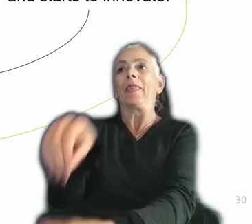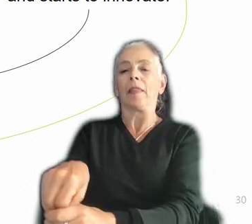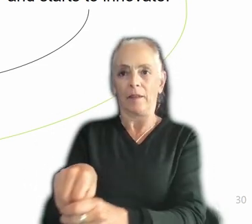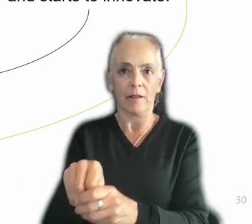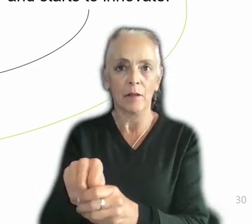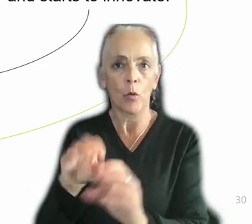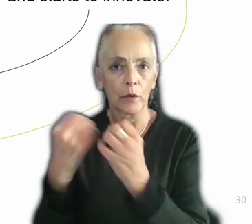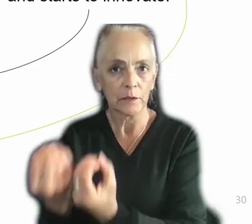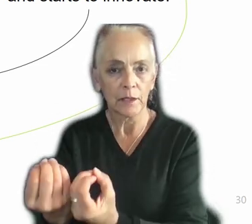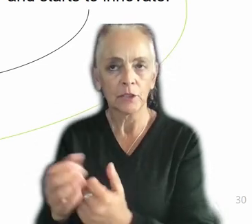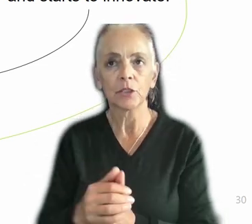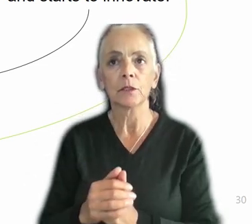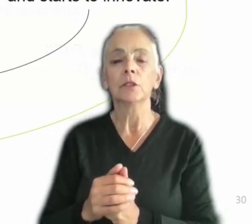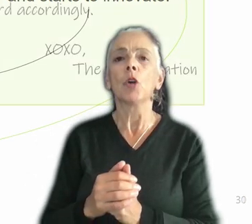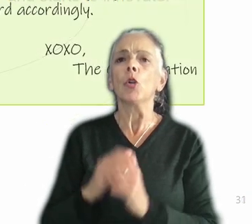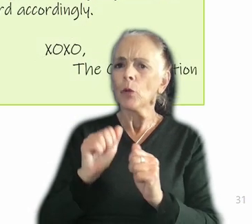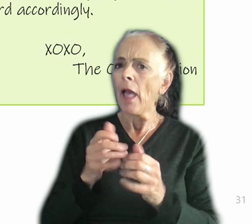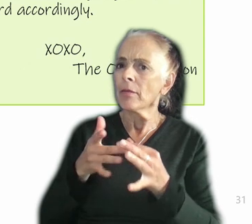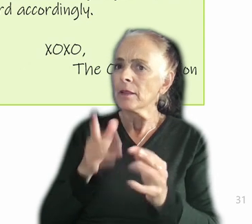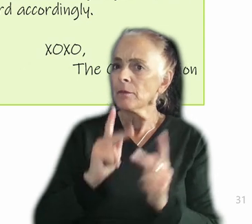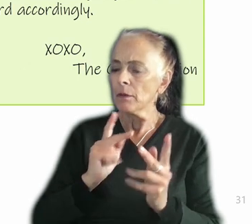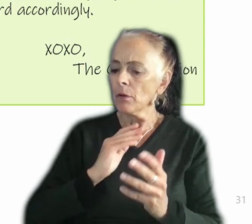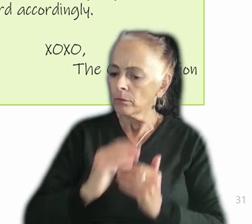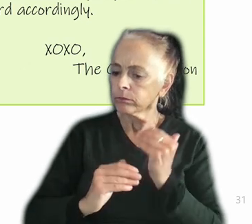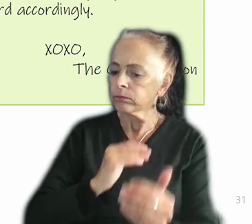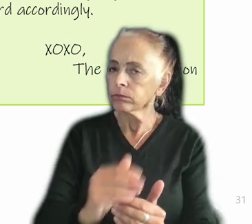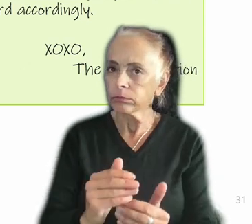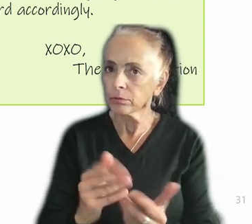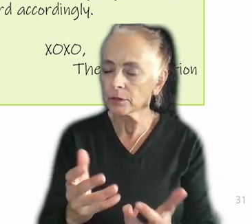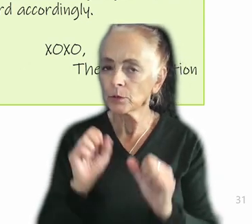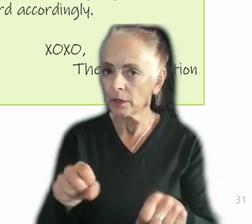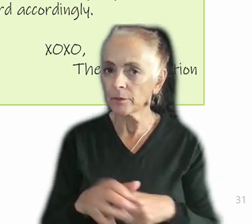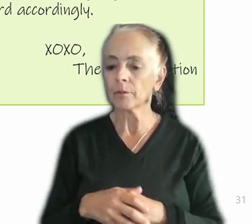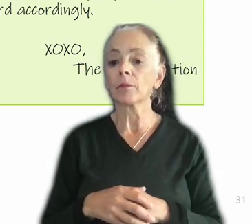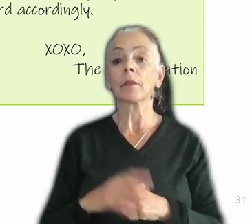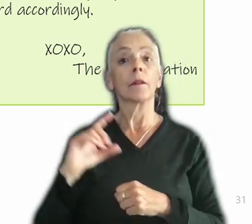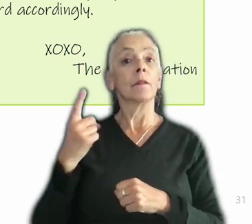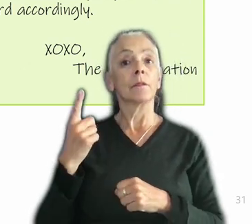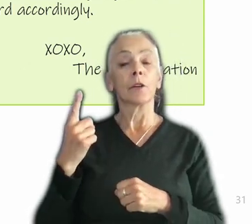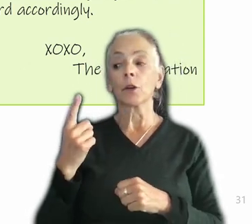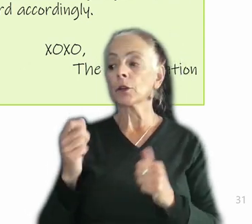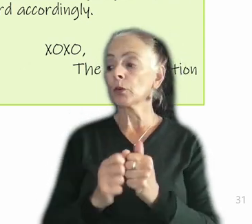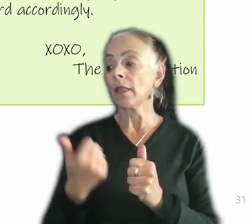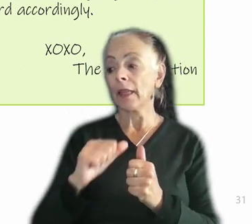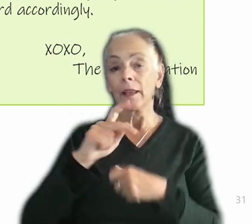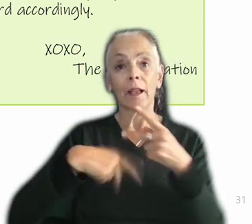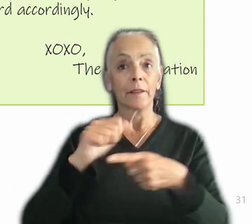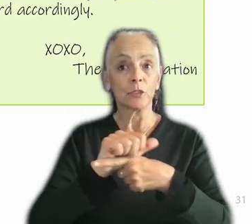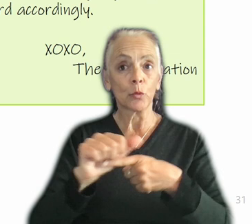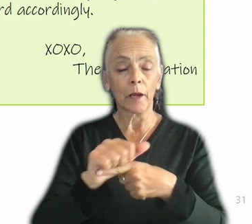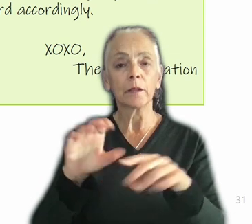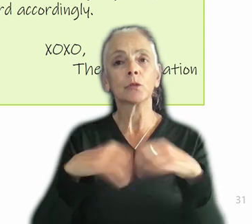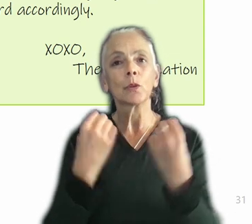to sort of baby step people through this. So, of course, the first thing with any form of training is that your organization has to message